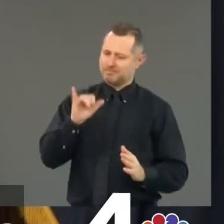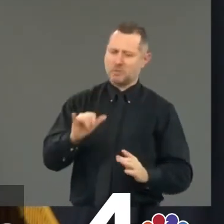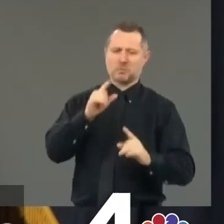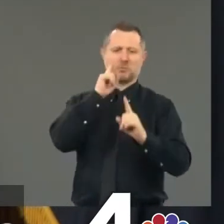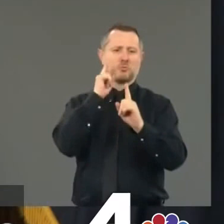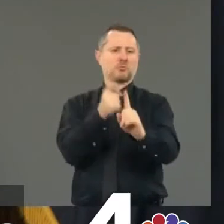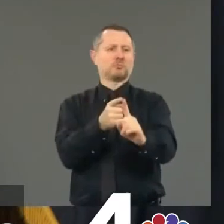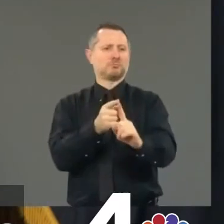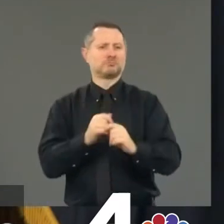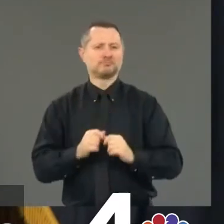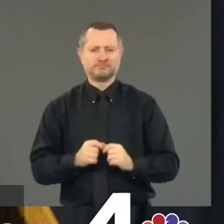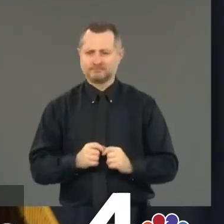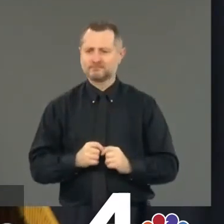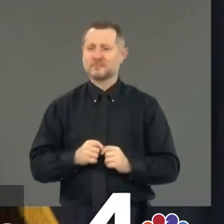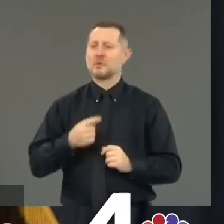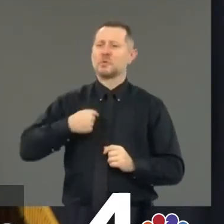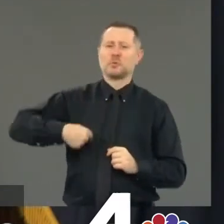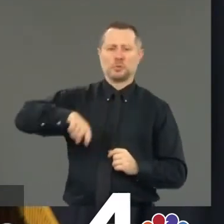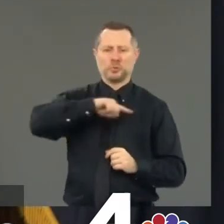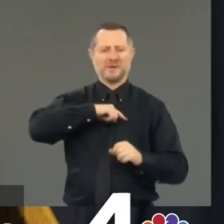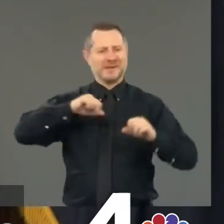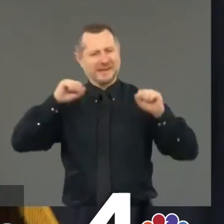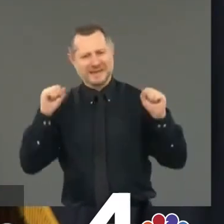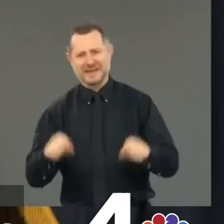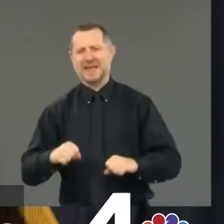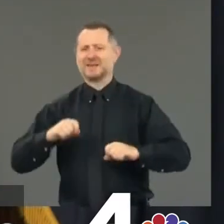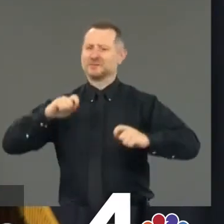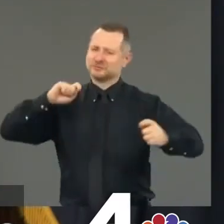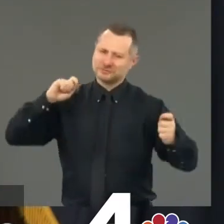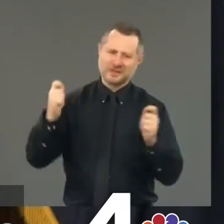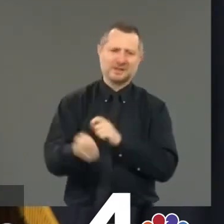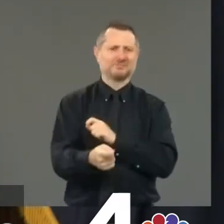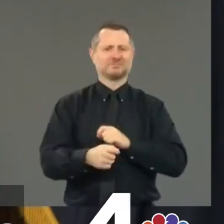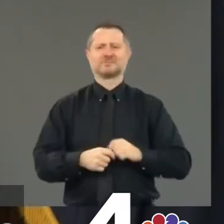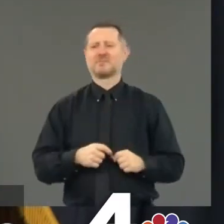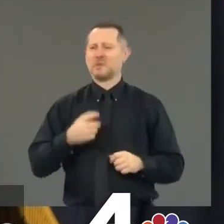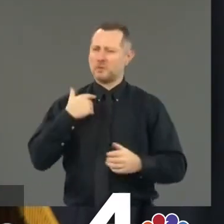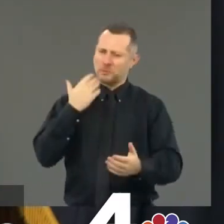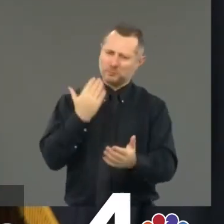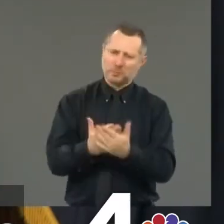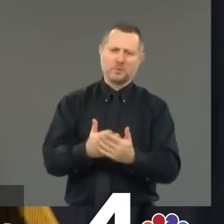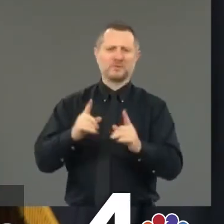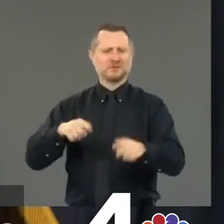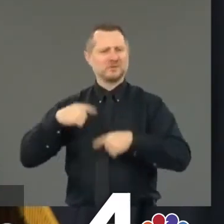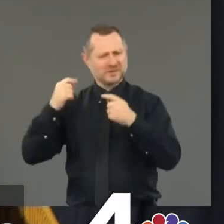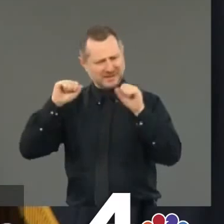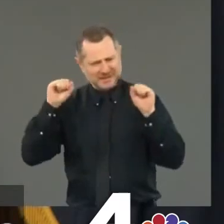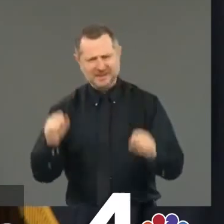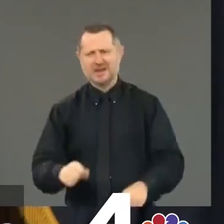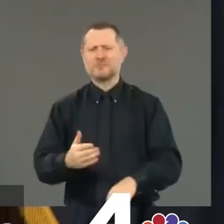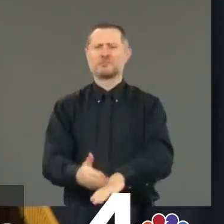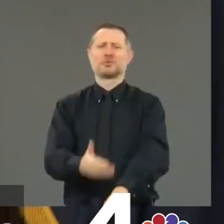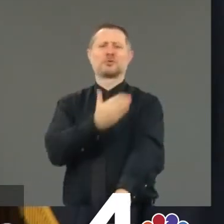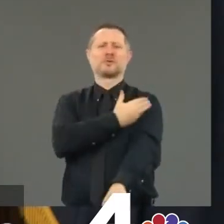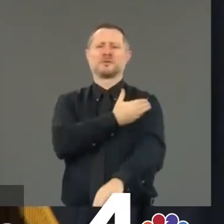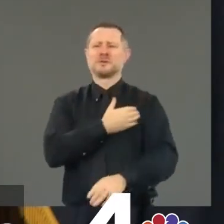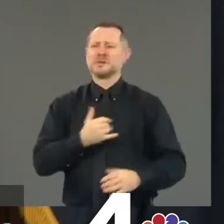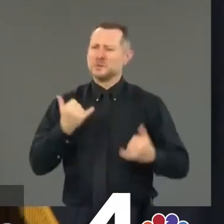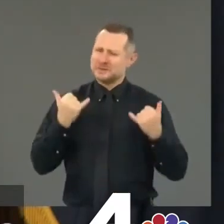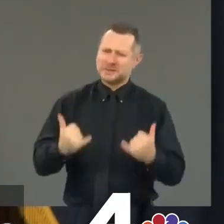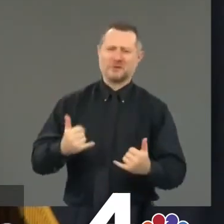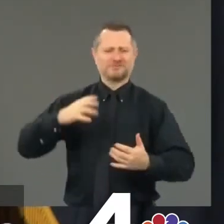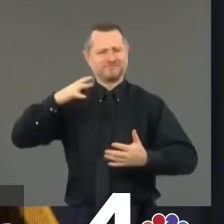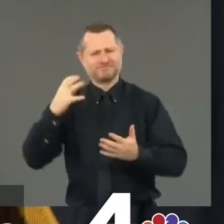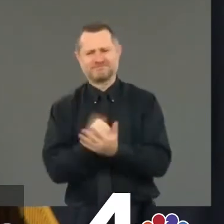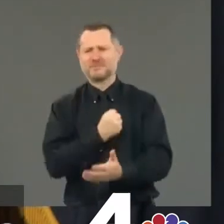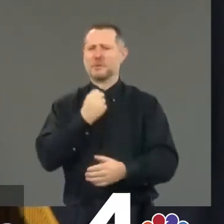We can do that. We have shown what we can do. Use this moment. Use